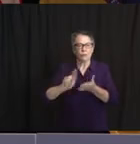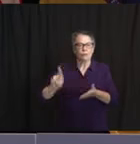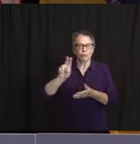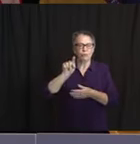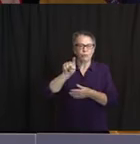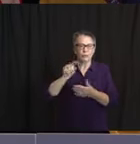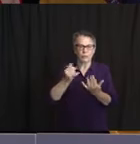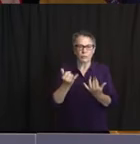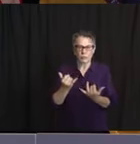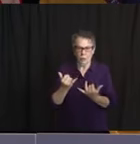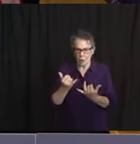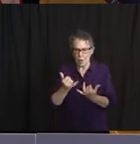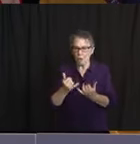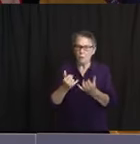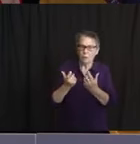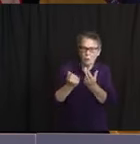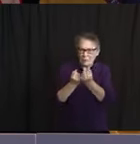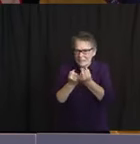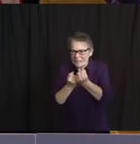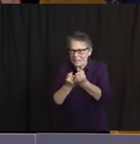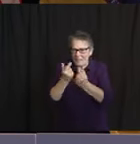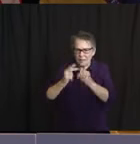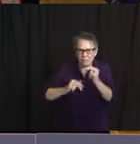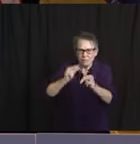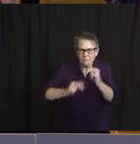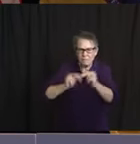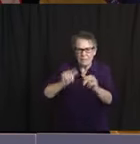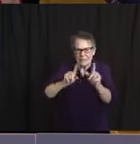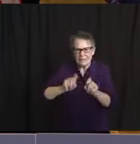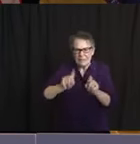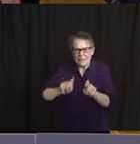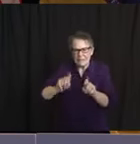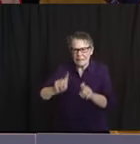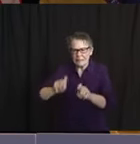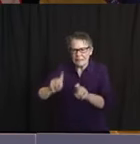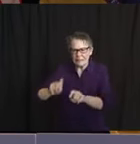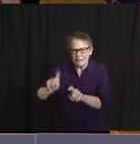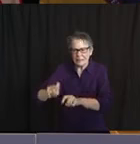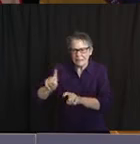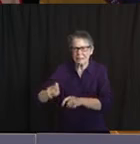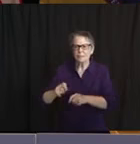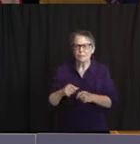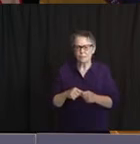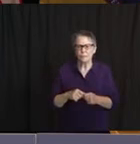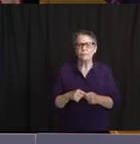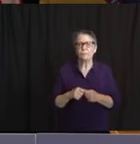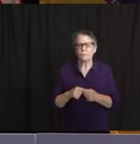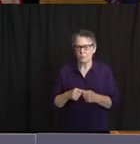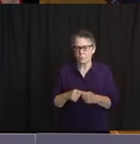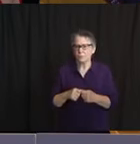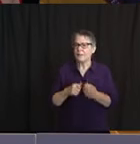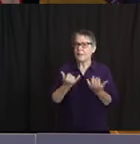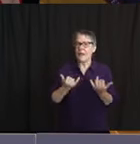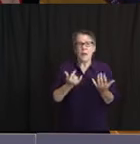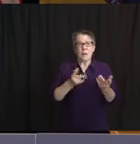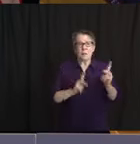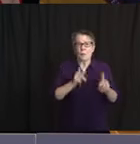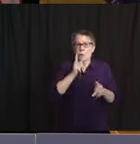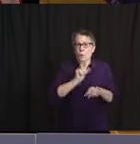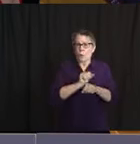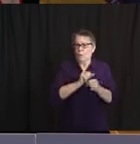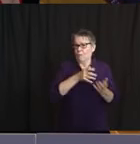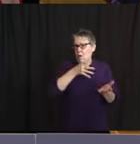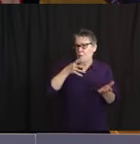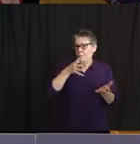Seasonal farm workers, or migrant workers, are another population we focused on. The federally qualified health centers are working with